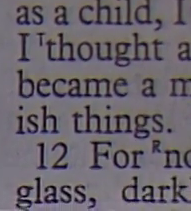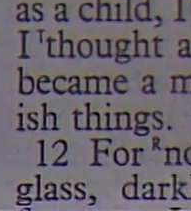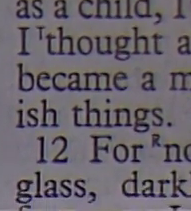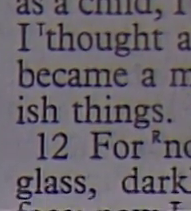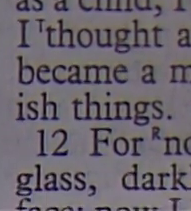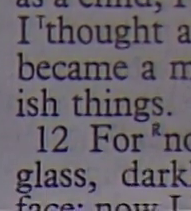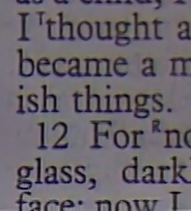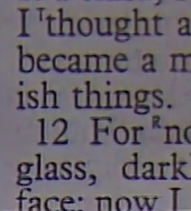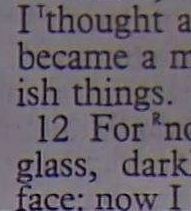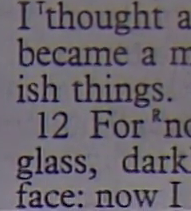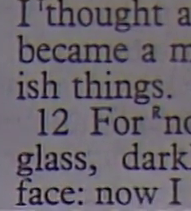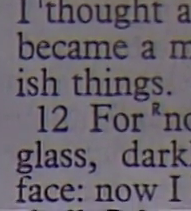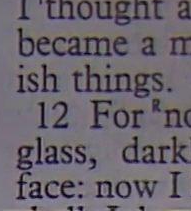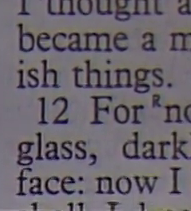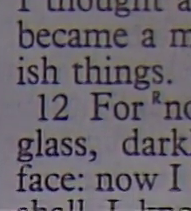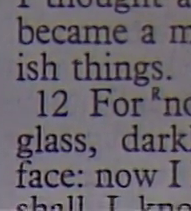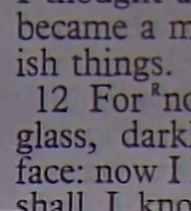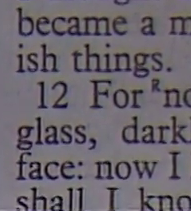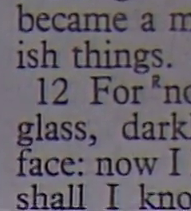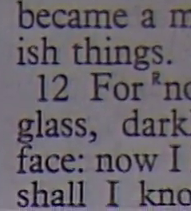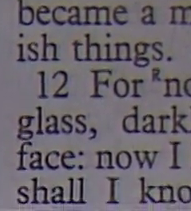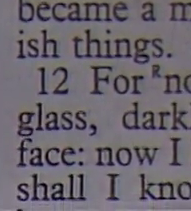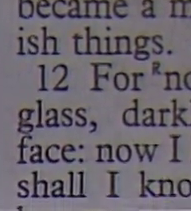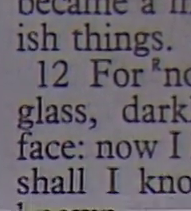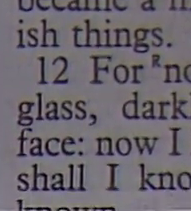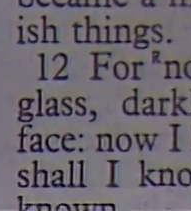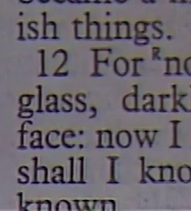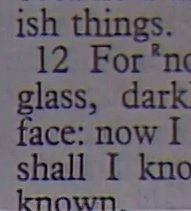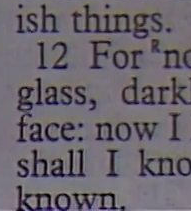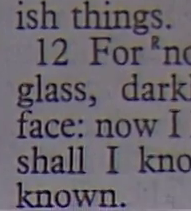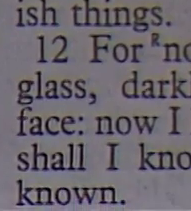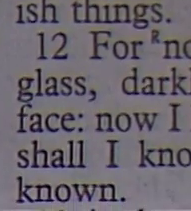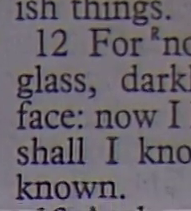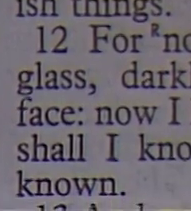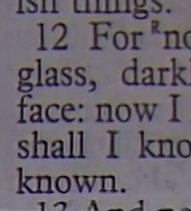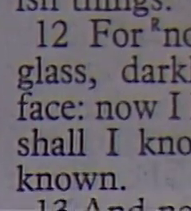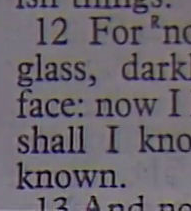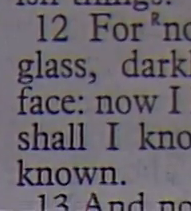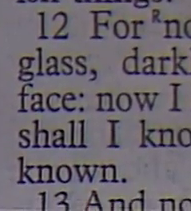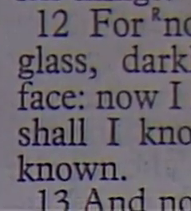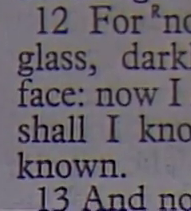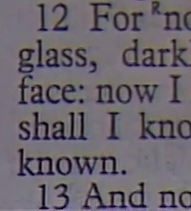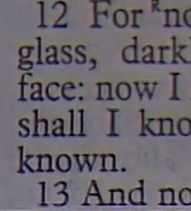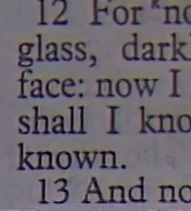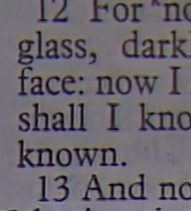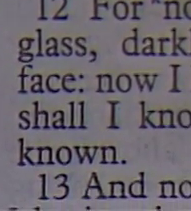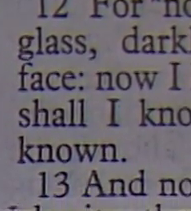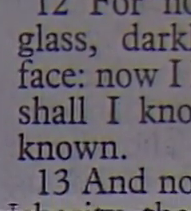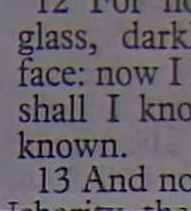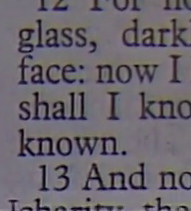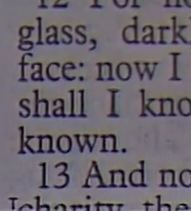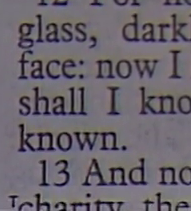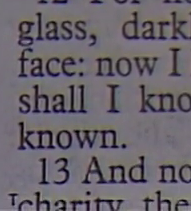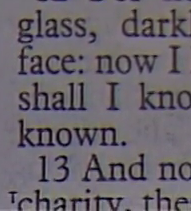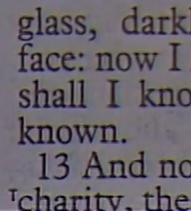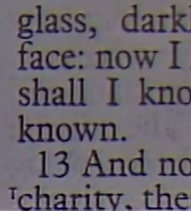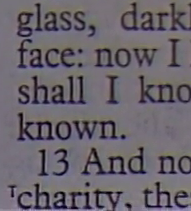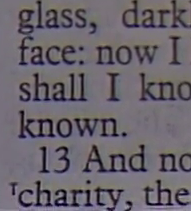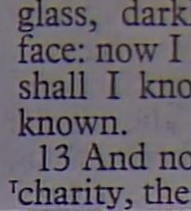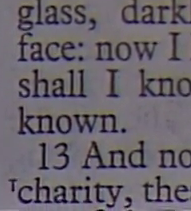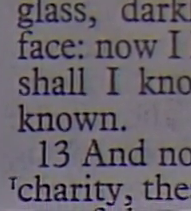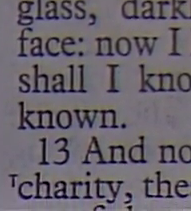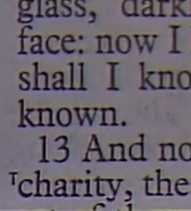when that which is perfect Is come Then that which is in part Shall be done away When I was a child I spake as a child I understood as a child